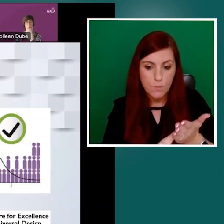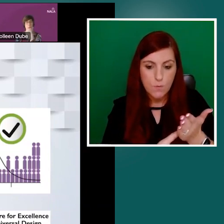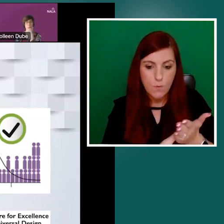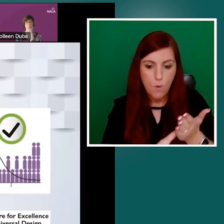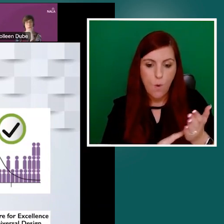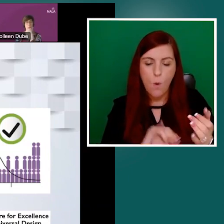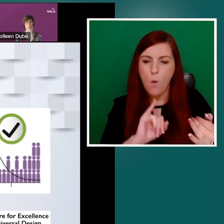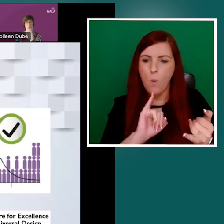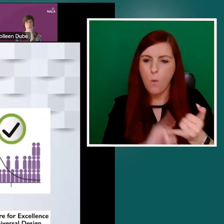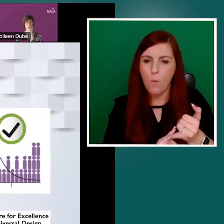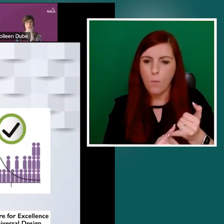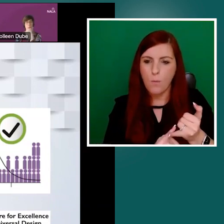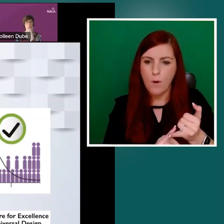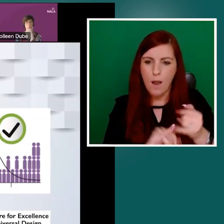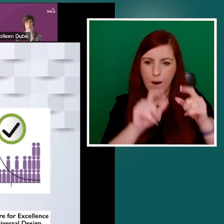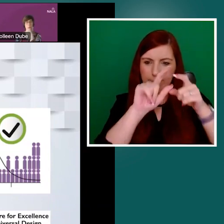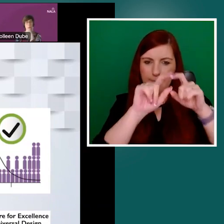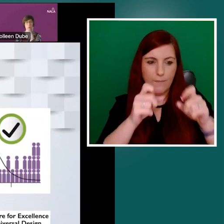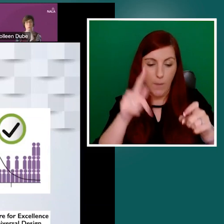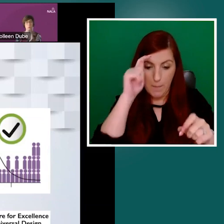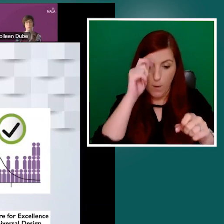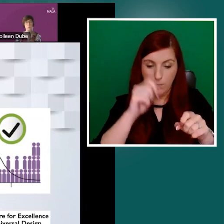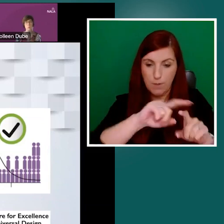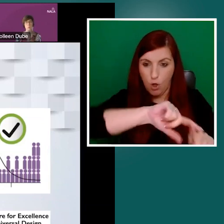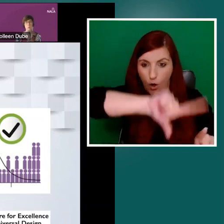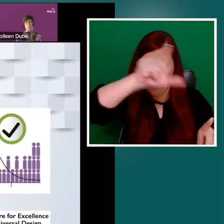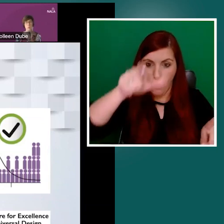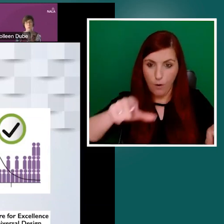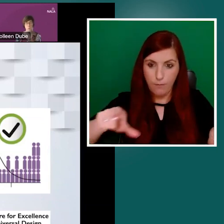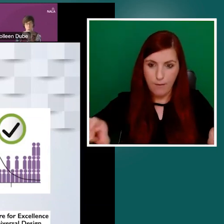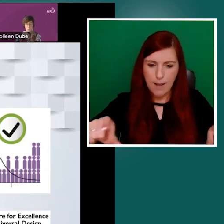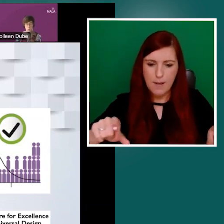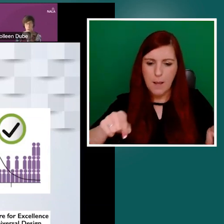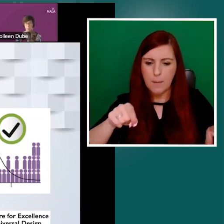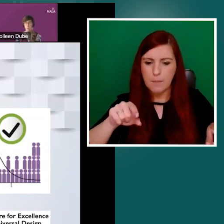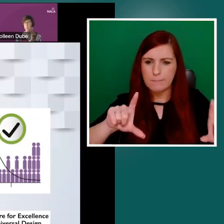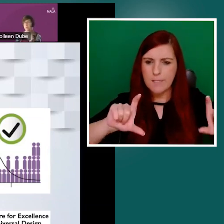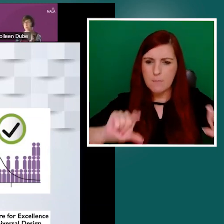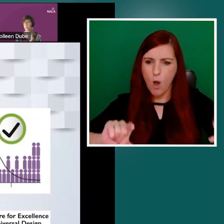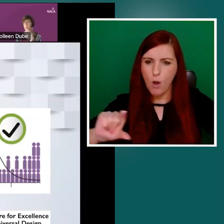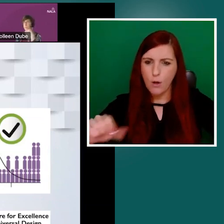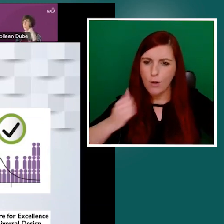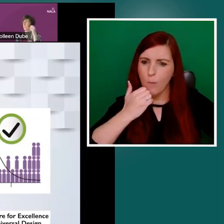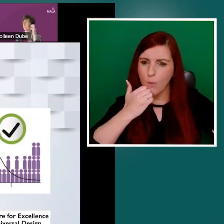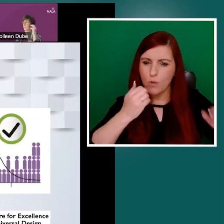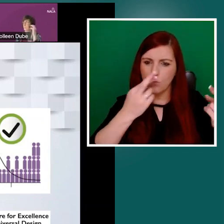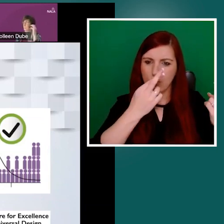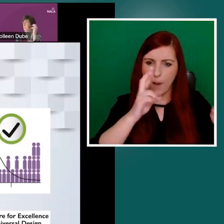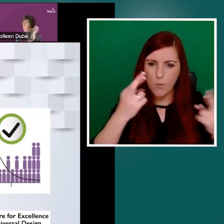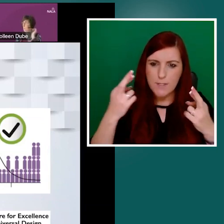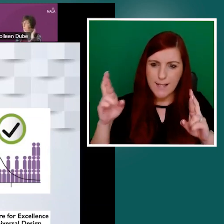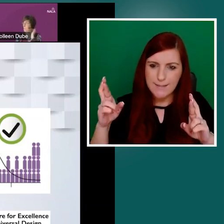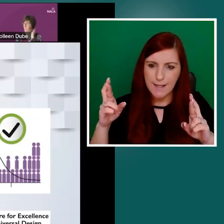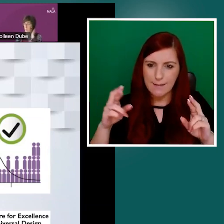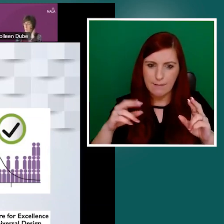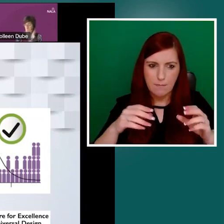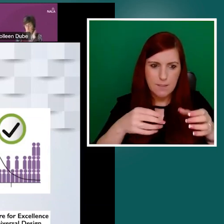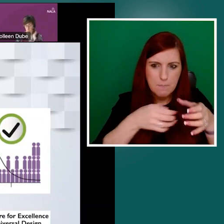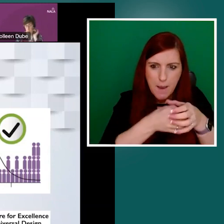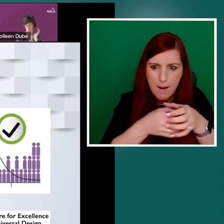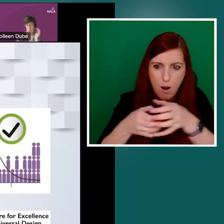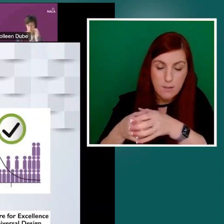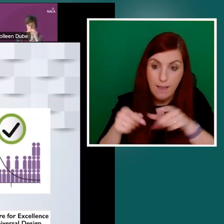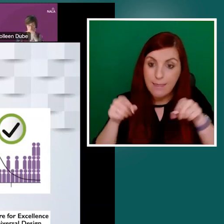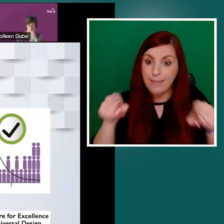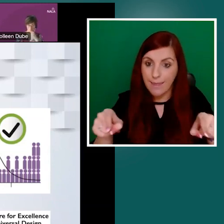and we'd want to prioritize the users of the toolkit and the users of your